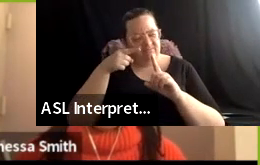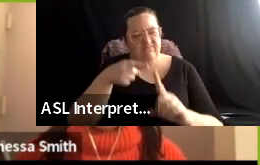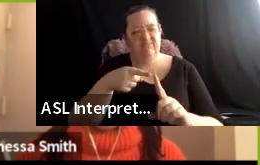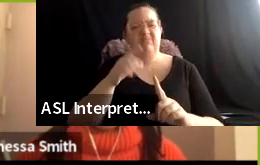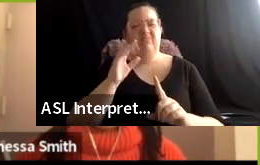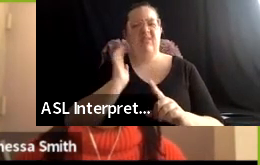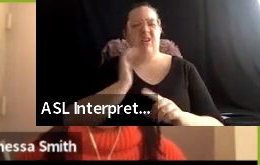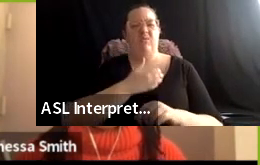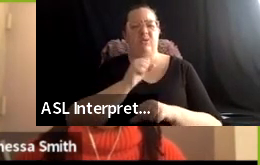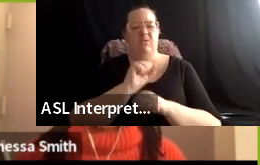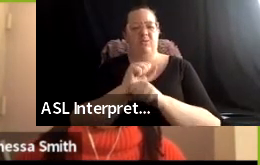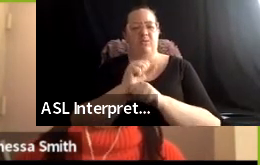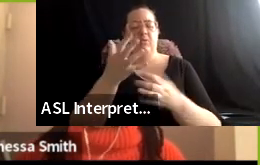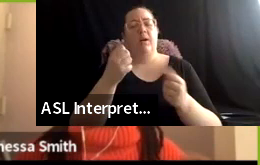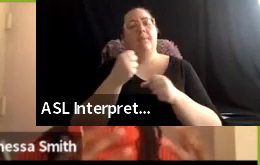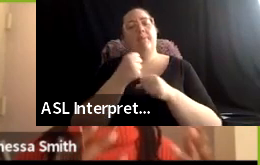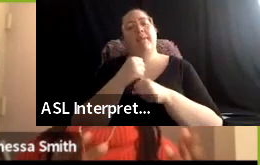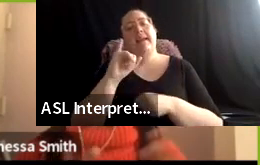um,